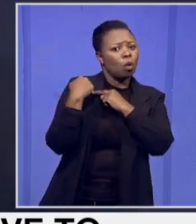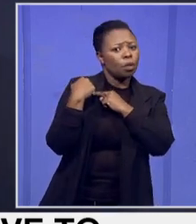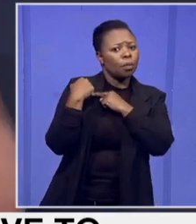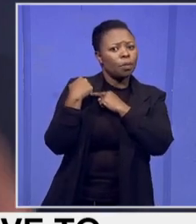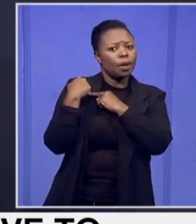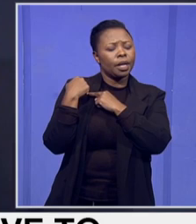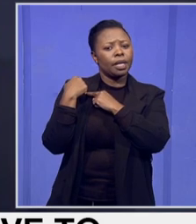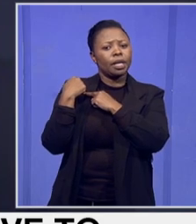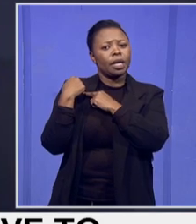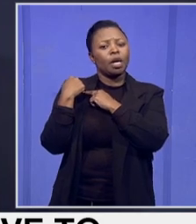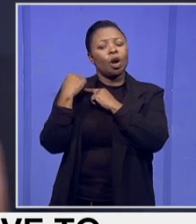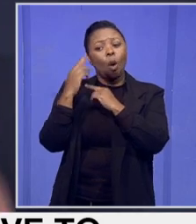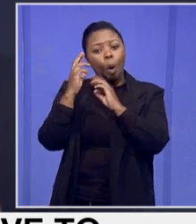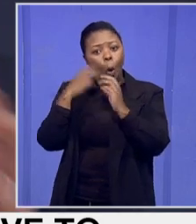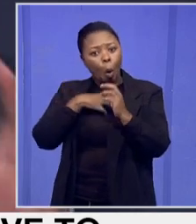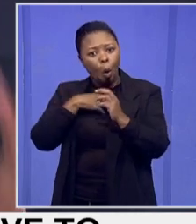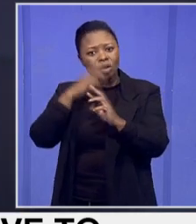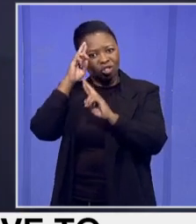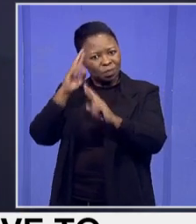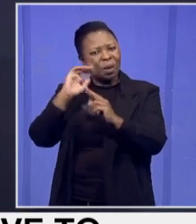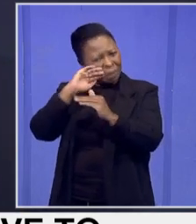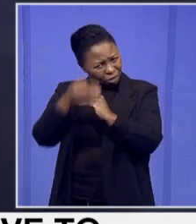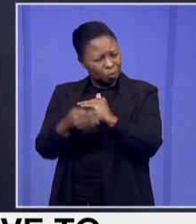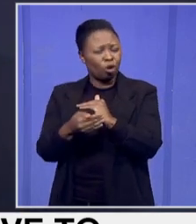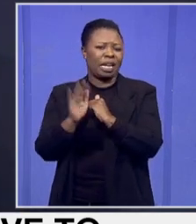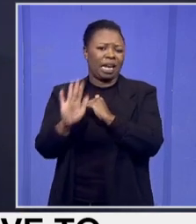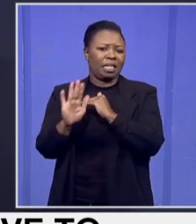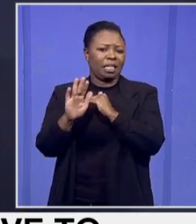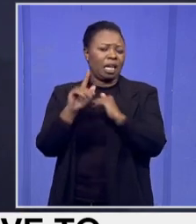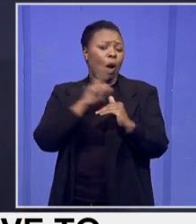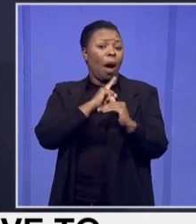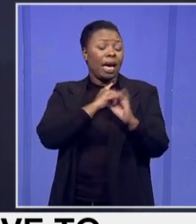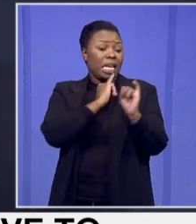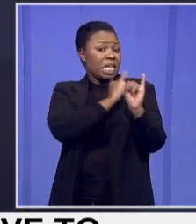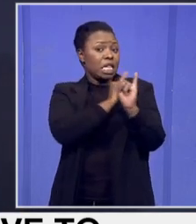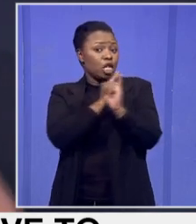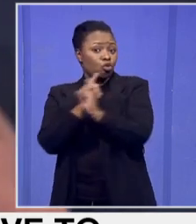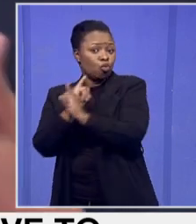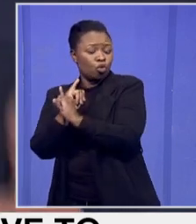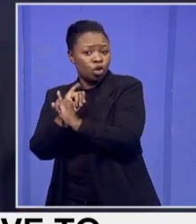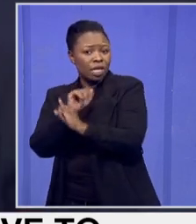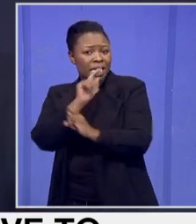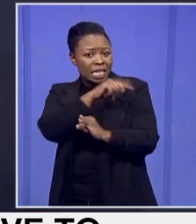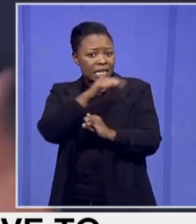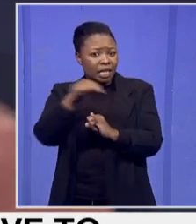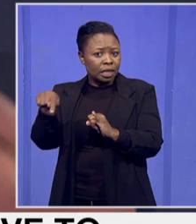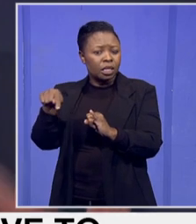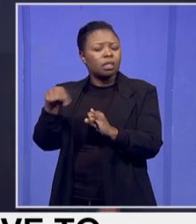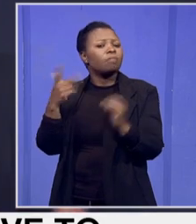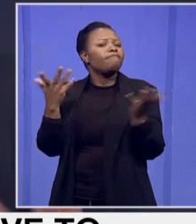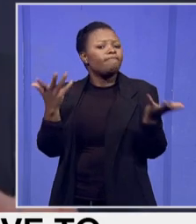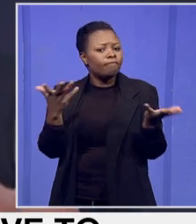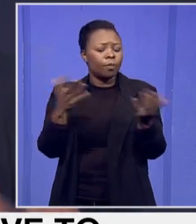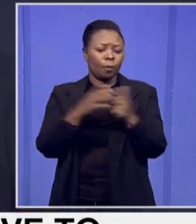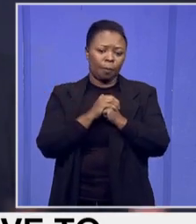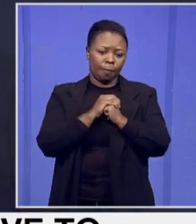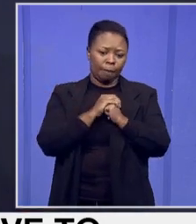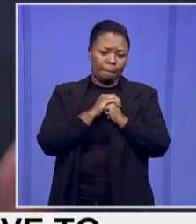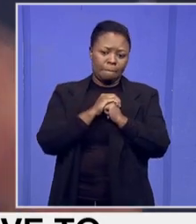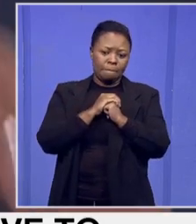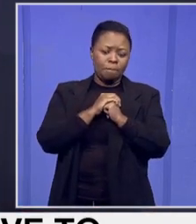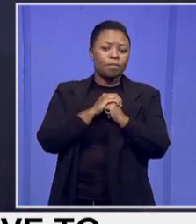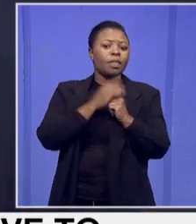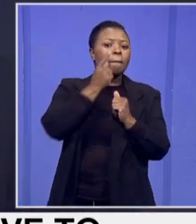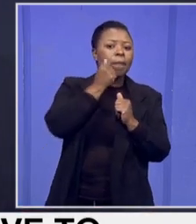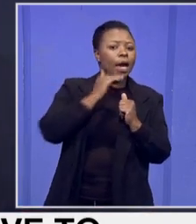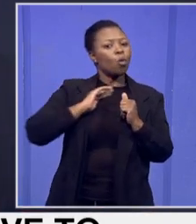and if there is a sense, because at the end of the day, institutions are men and women